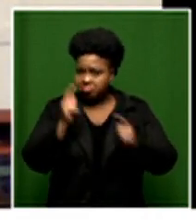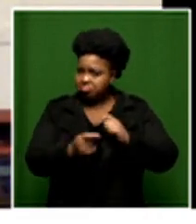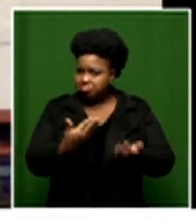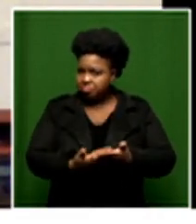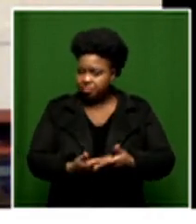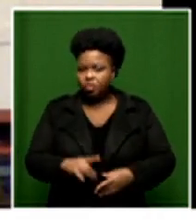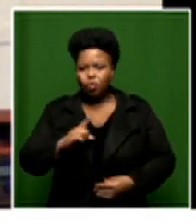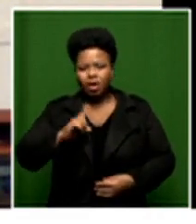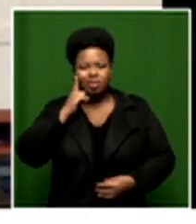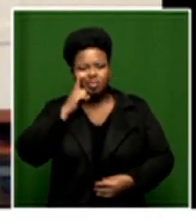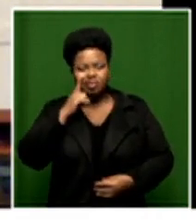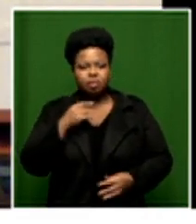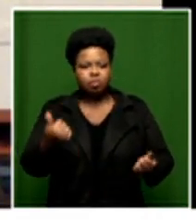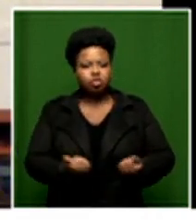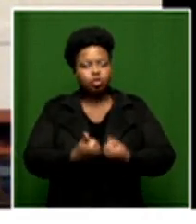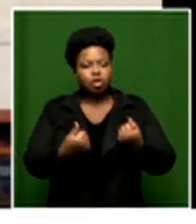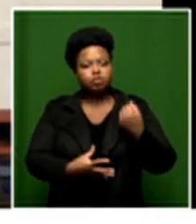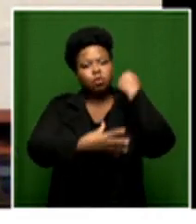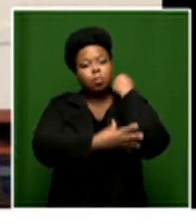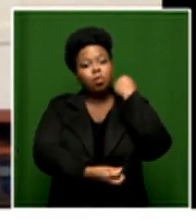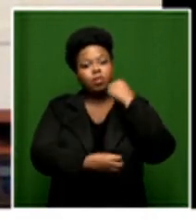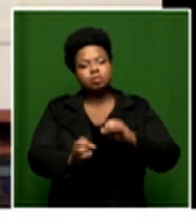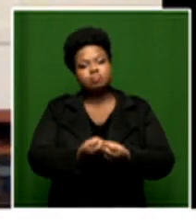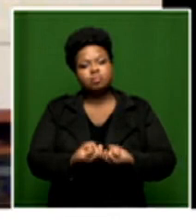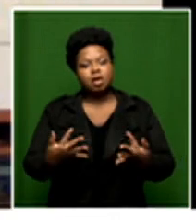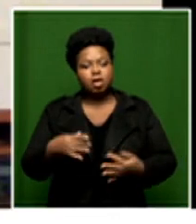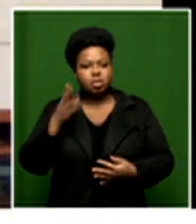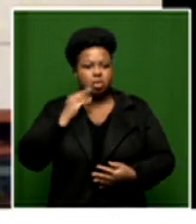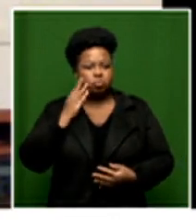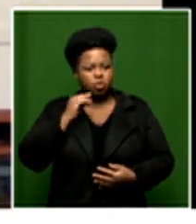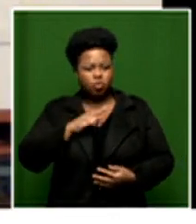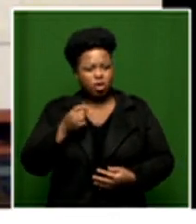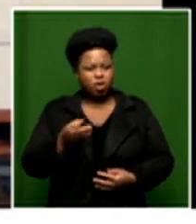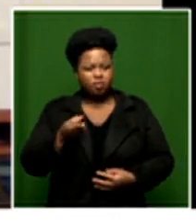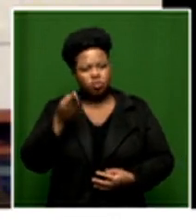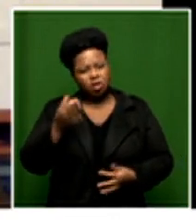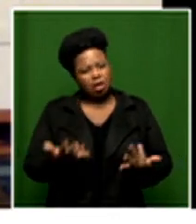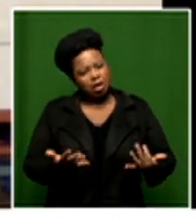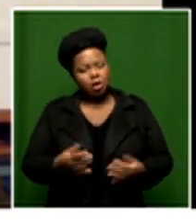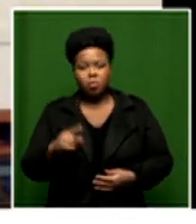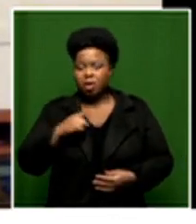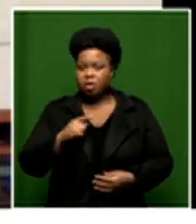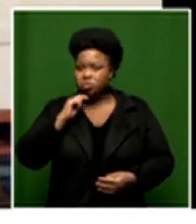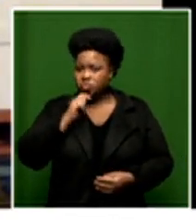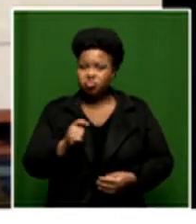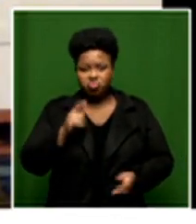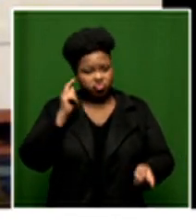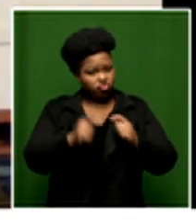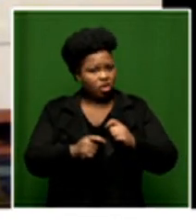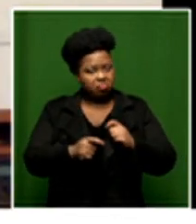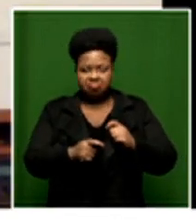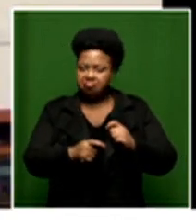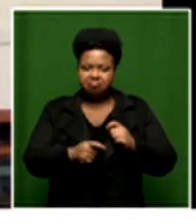you look at the challenges of poverty that people have faced the truth is that we're actually probably better prepared for change than any other